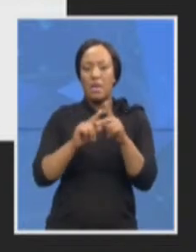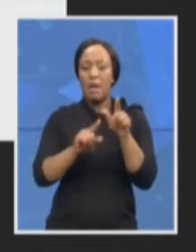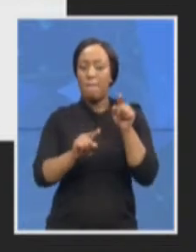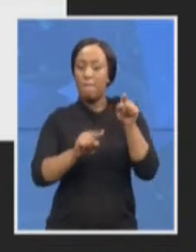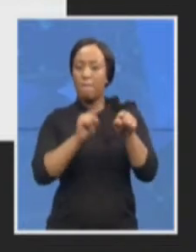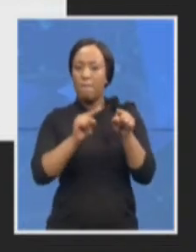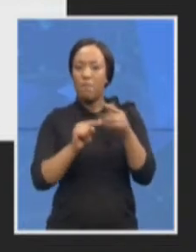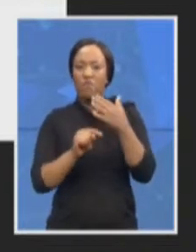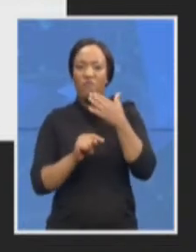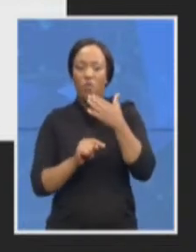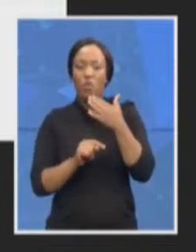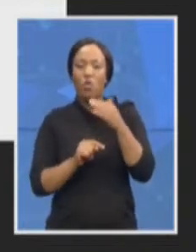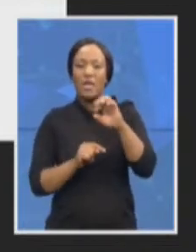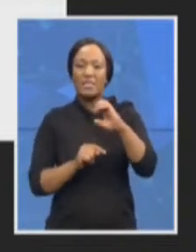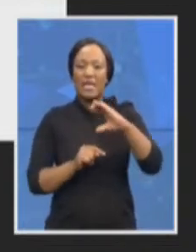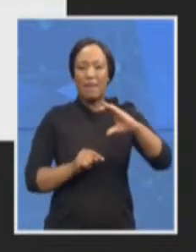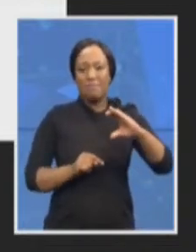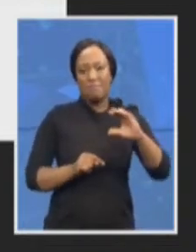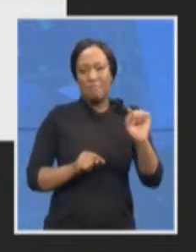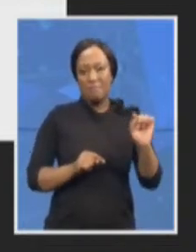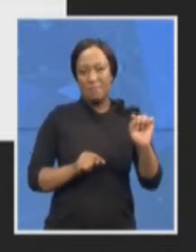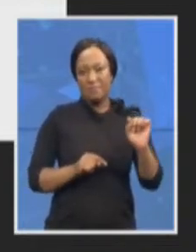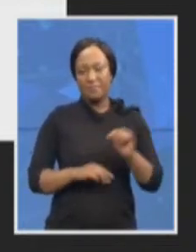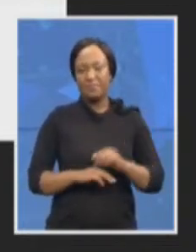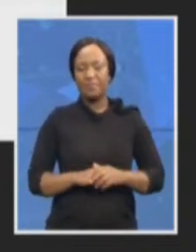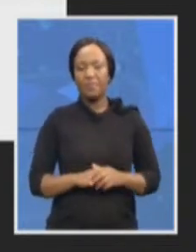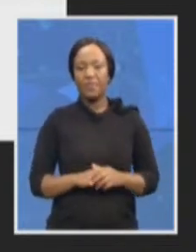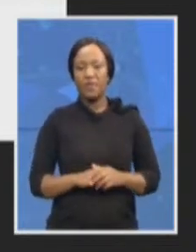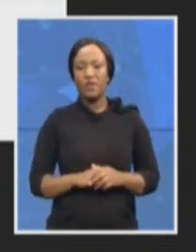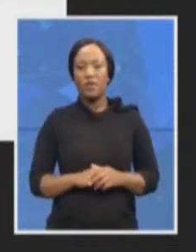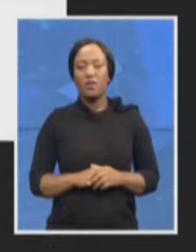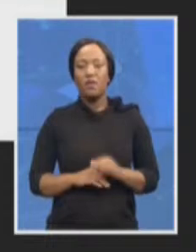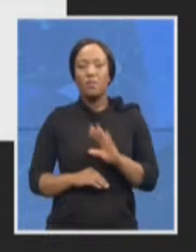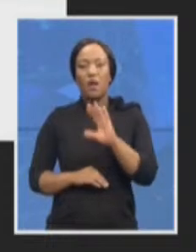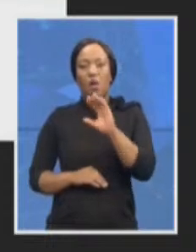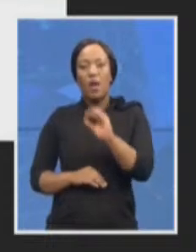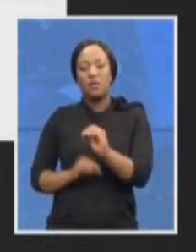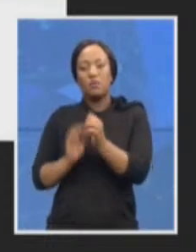I'm going to ask Advocate Koch to give some details on that issue